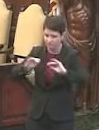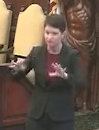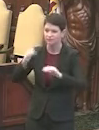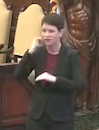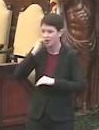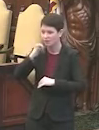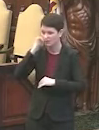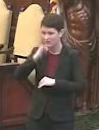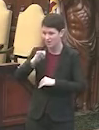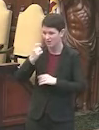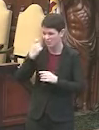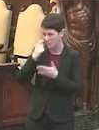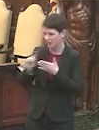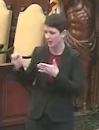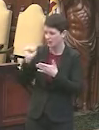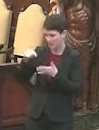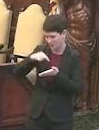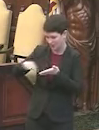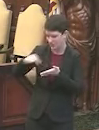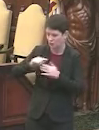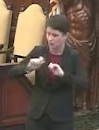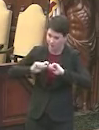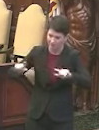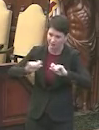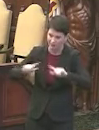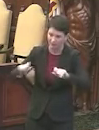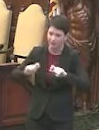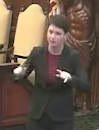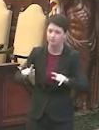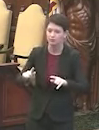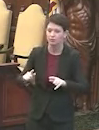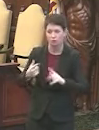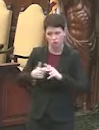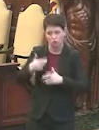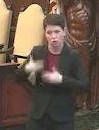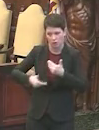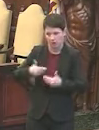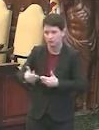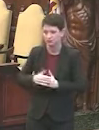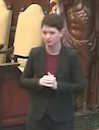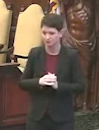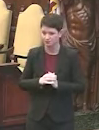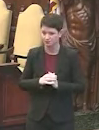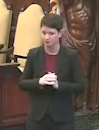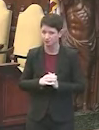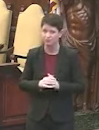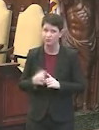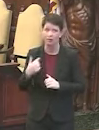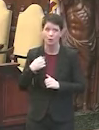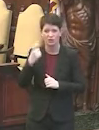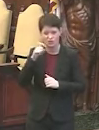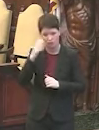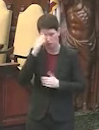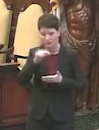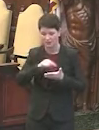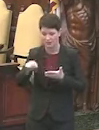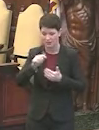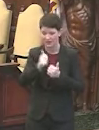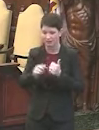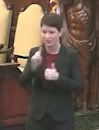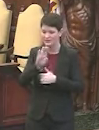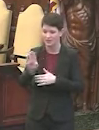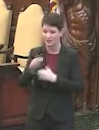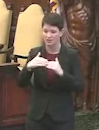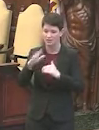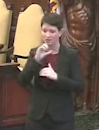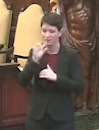on that just last week and this week. For starters, we should, by the end of this week, everyone in that database over the age